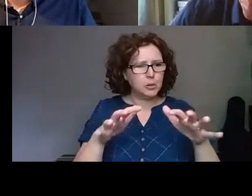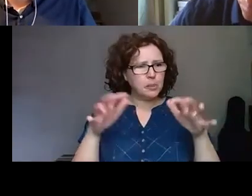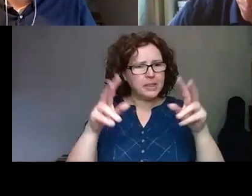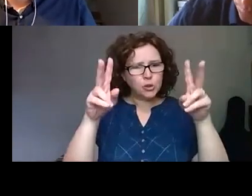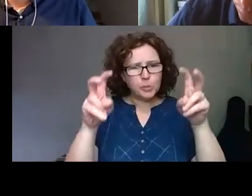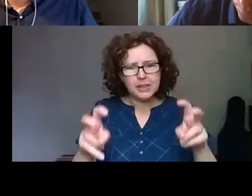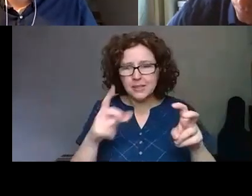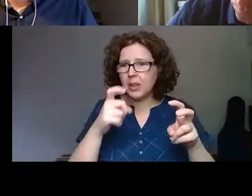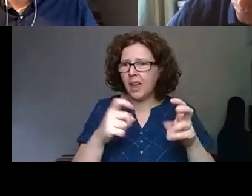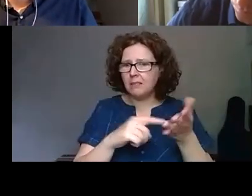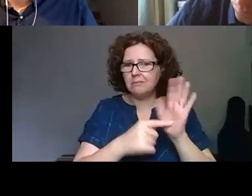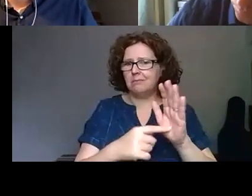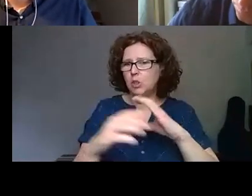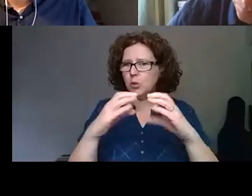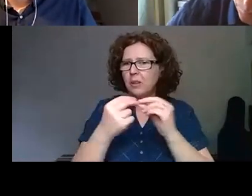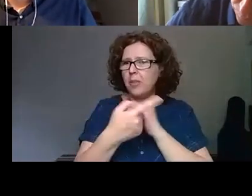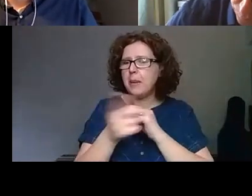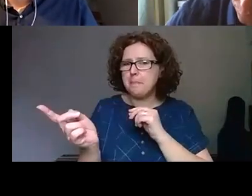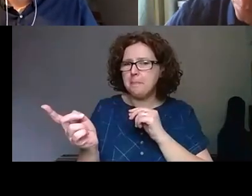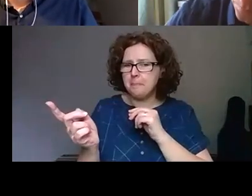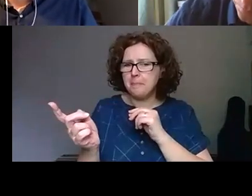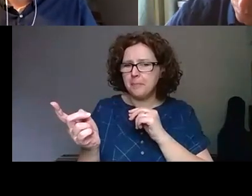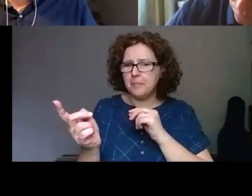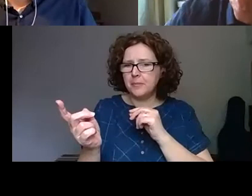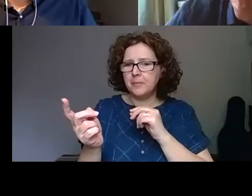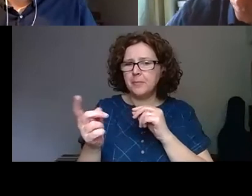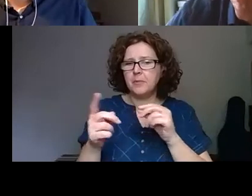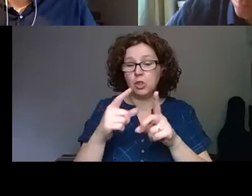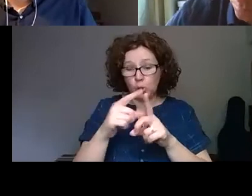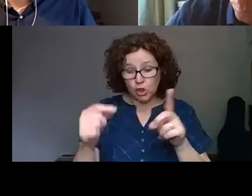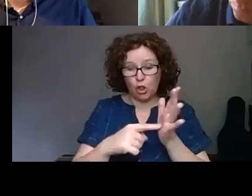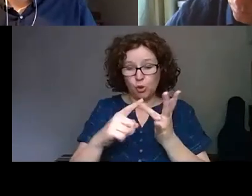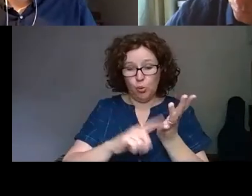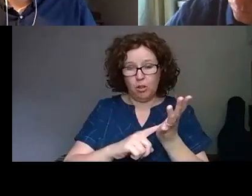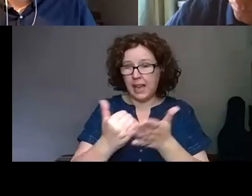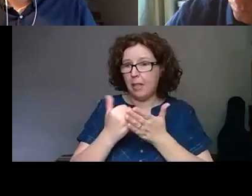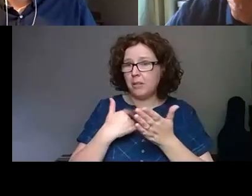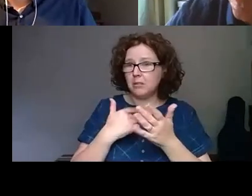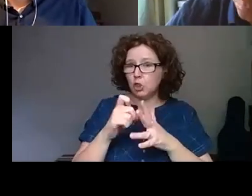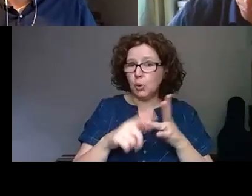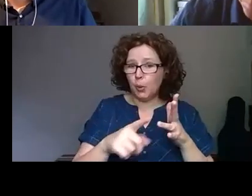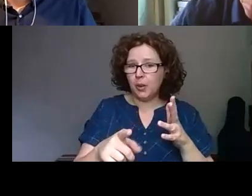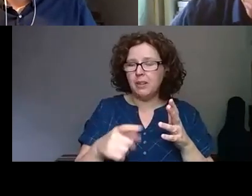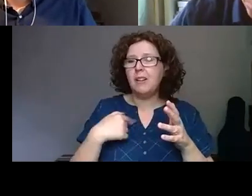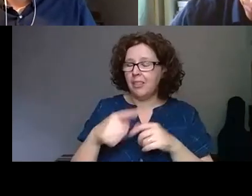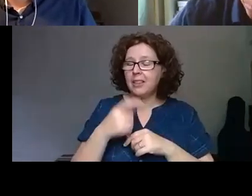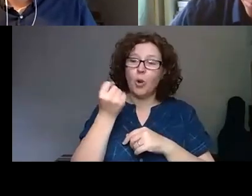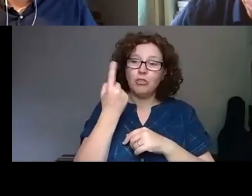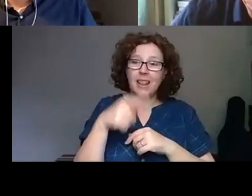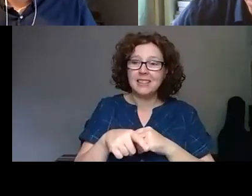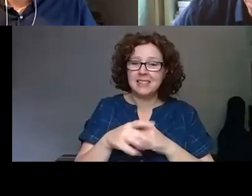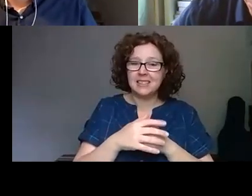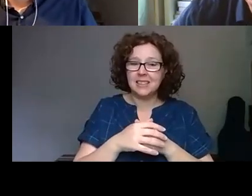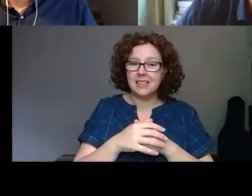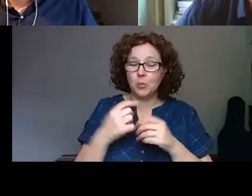communicate with with the support of digital tours. So that's what I realized we have actually a